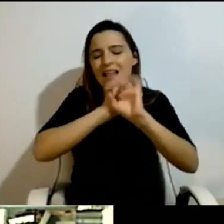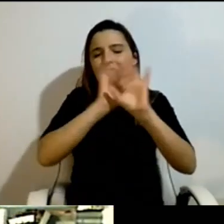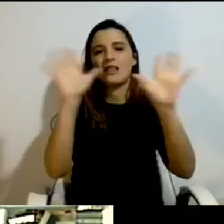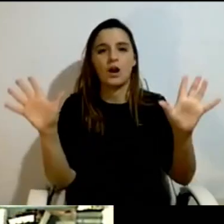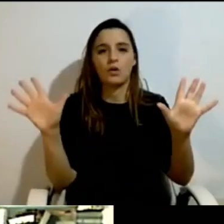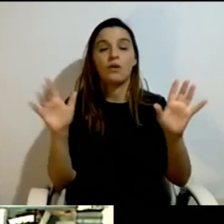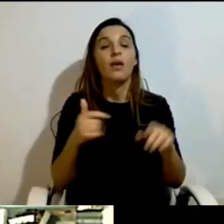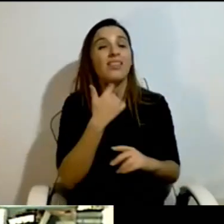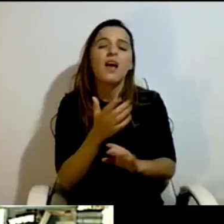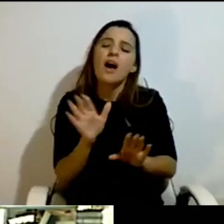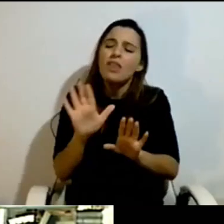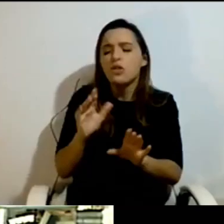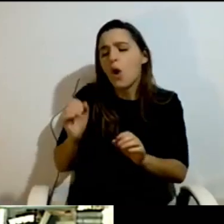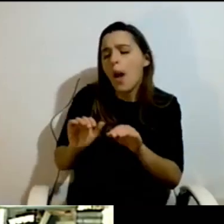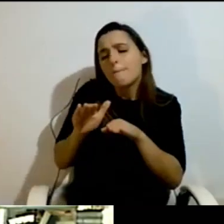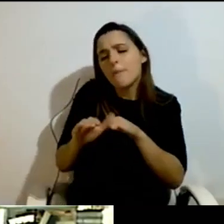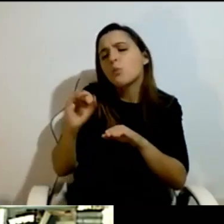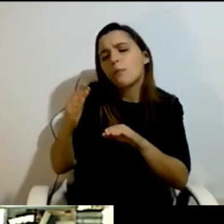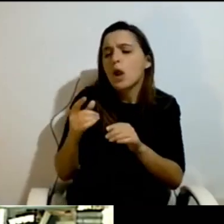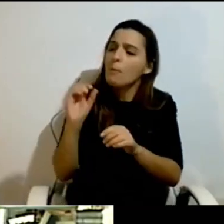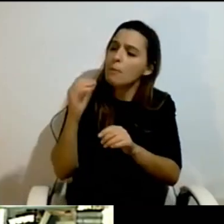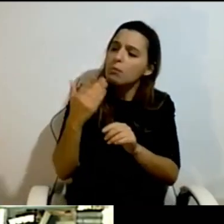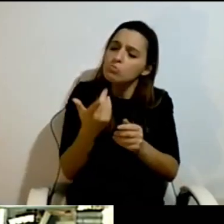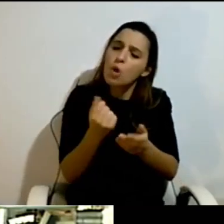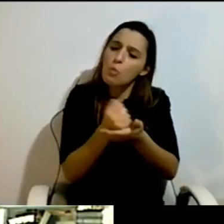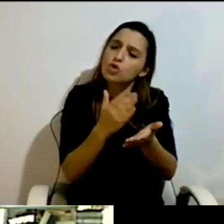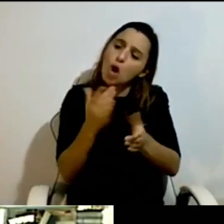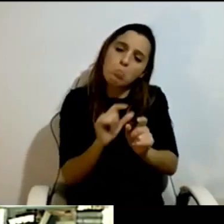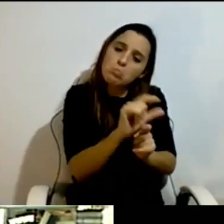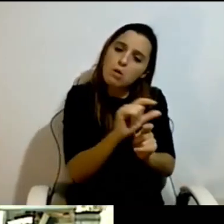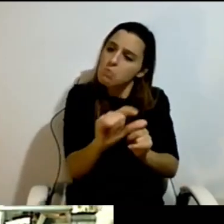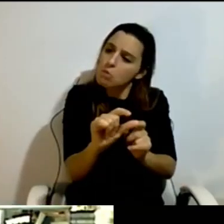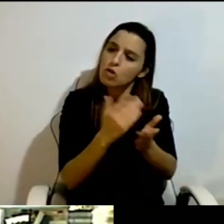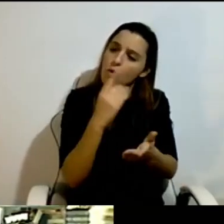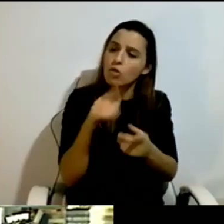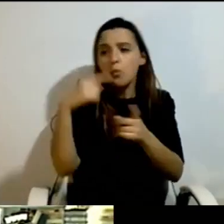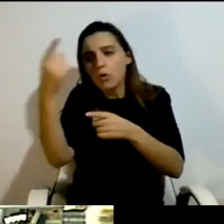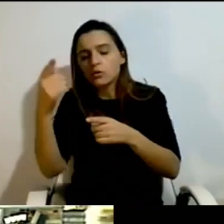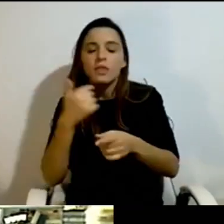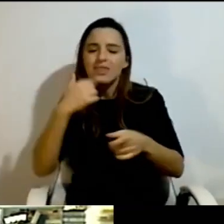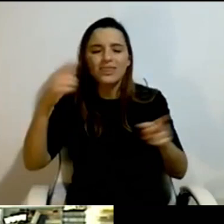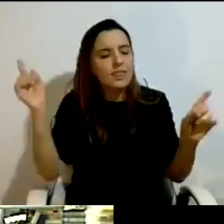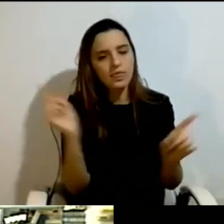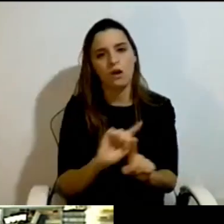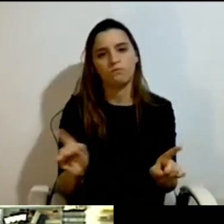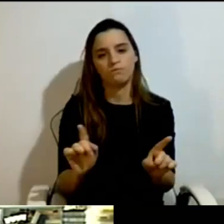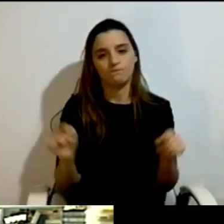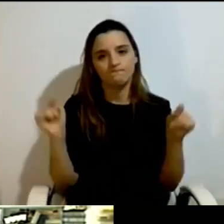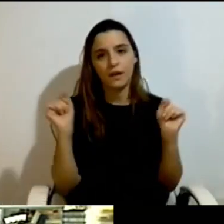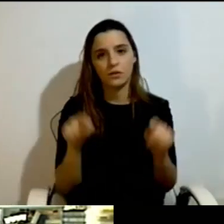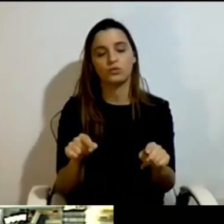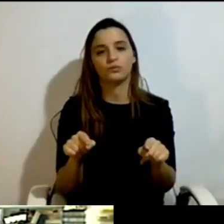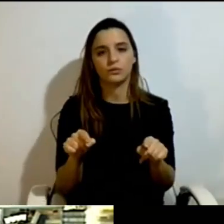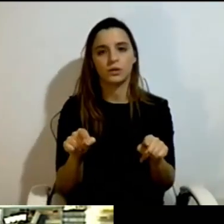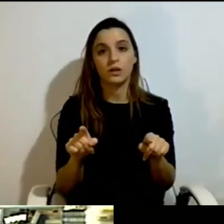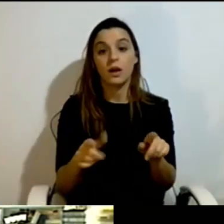later we can discuss. And we all said, no, this is the basic idea that all persons with disabilities who have need for